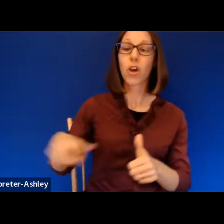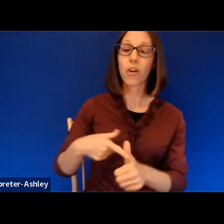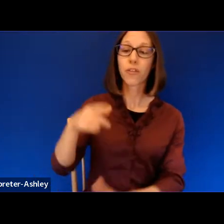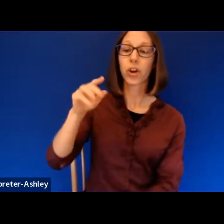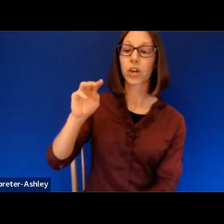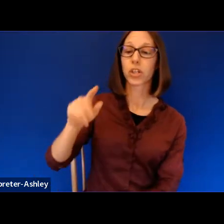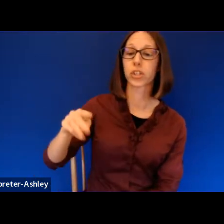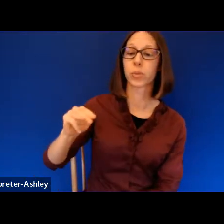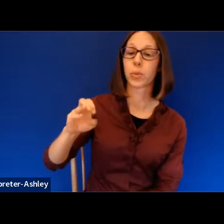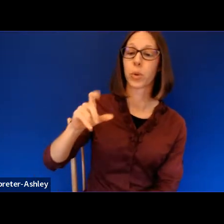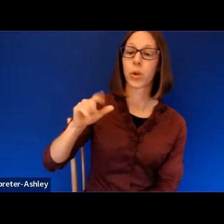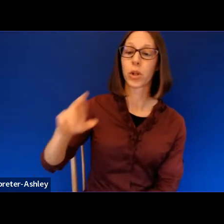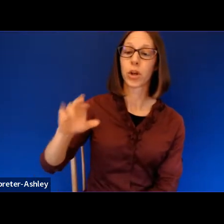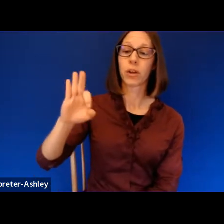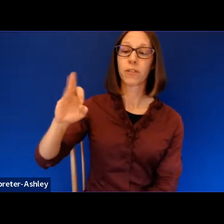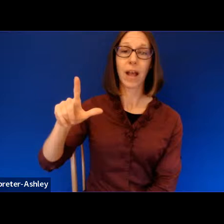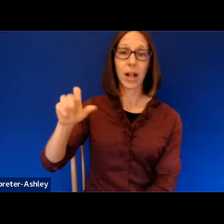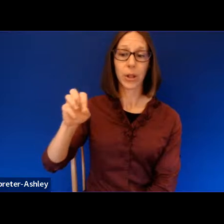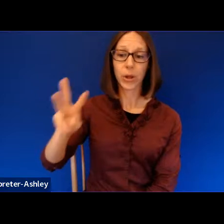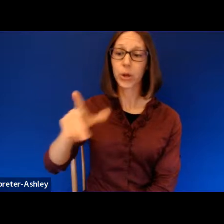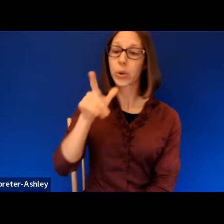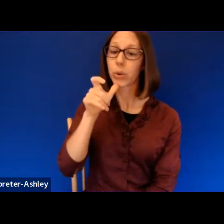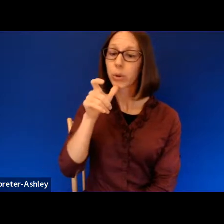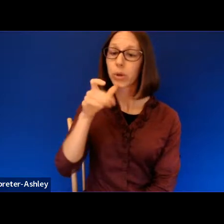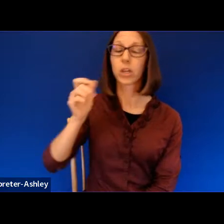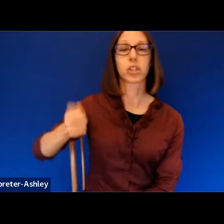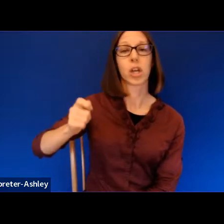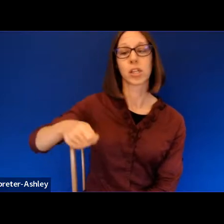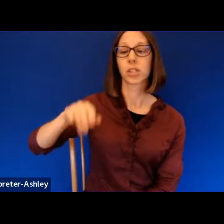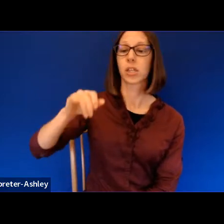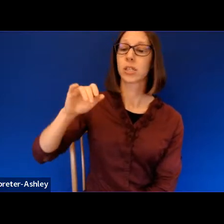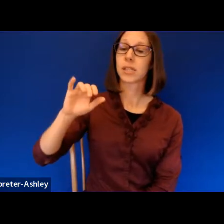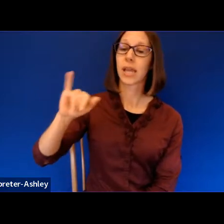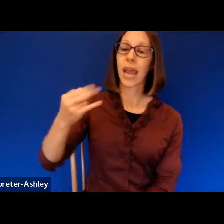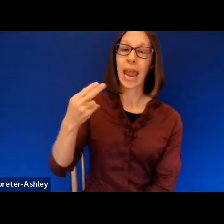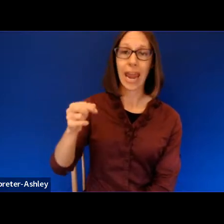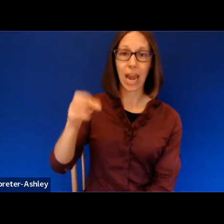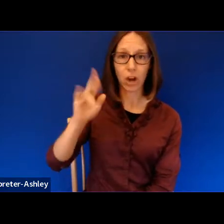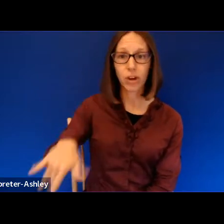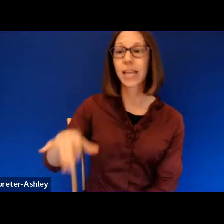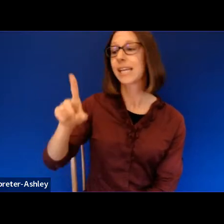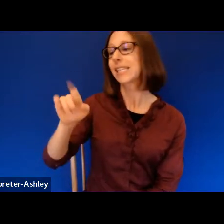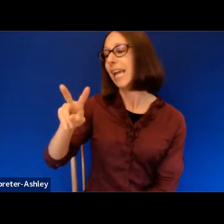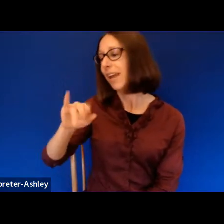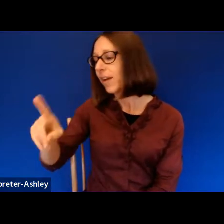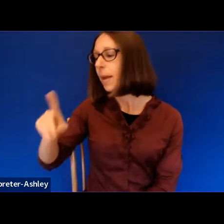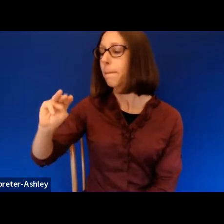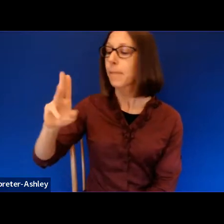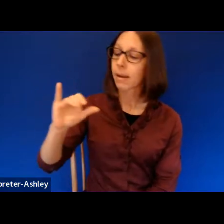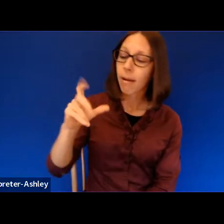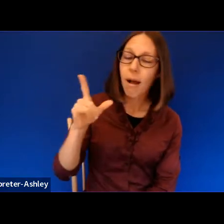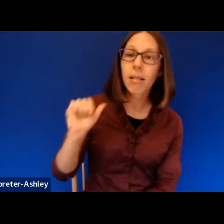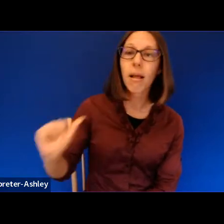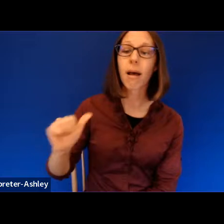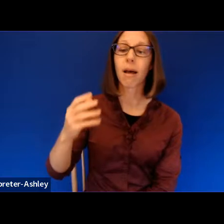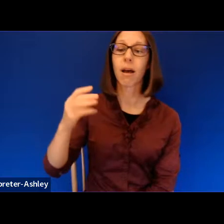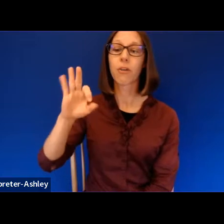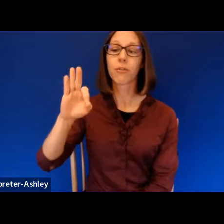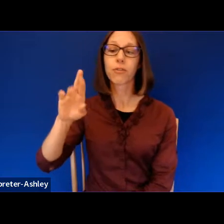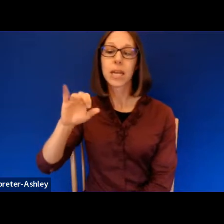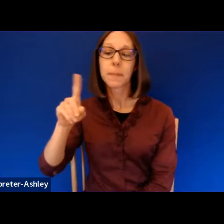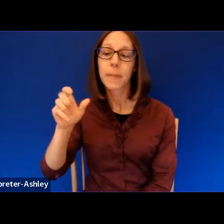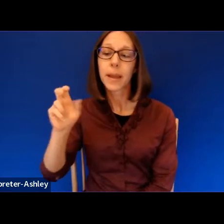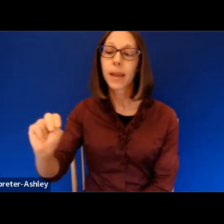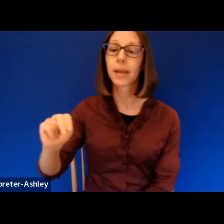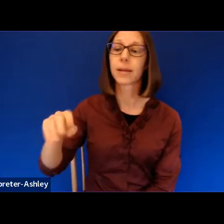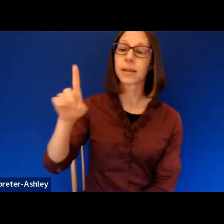Harry Blackmun. Other Mueller Fellows have included Sir David Attenborough, David McCullough, Freeman Dyson, Thomas Friedman, E